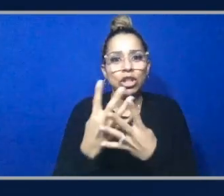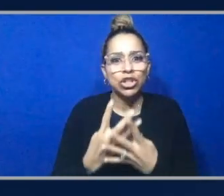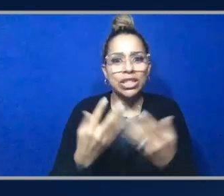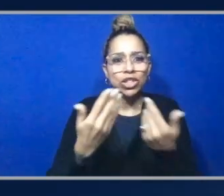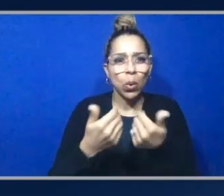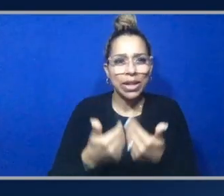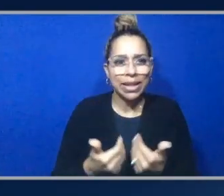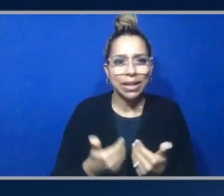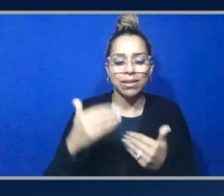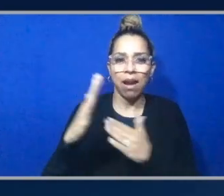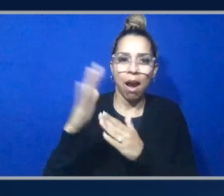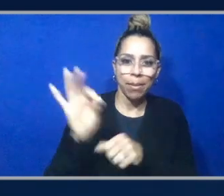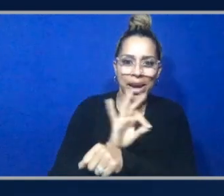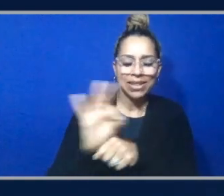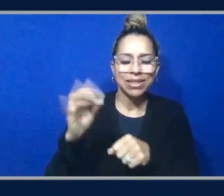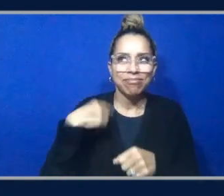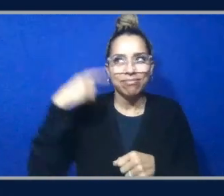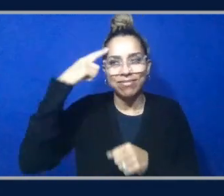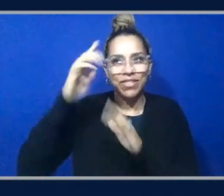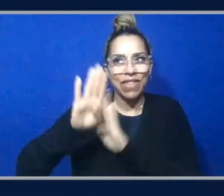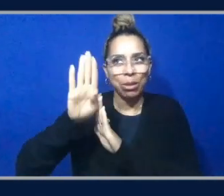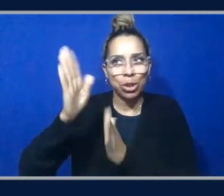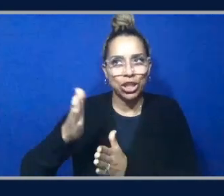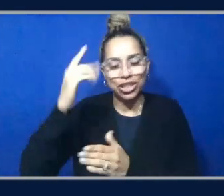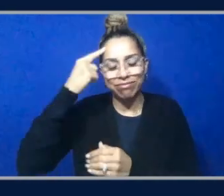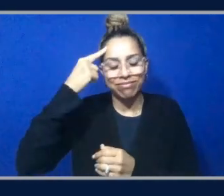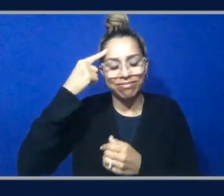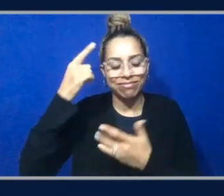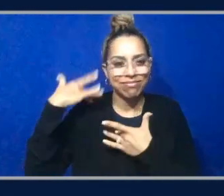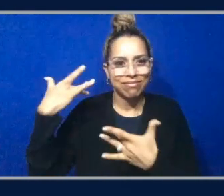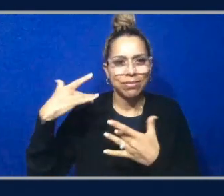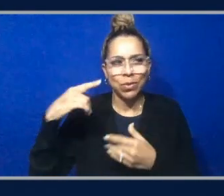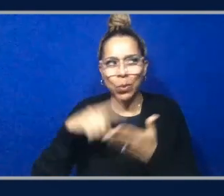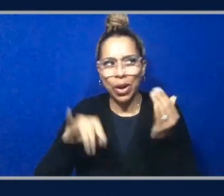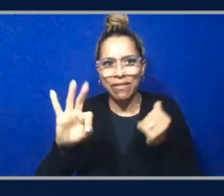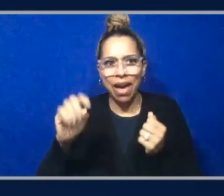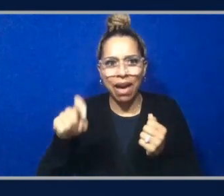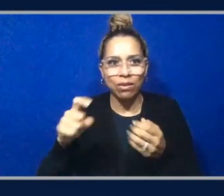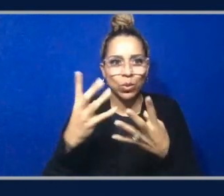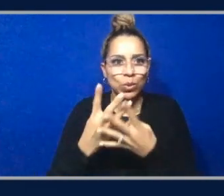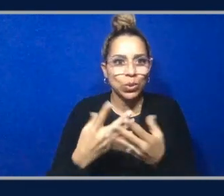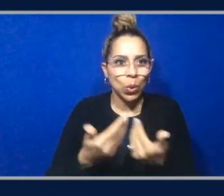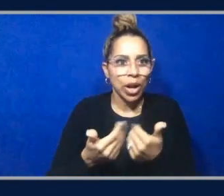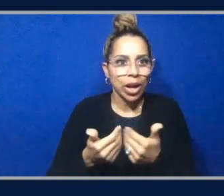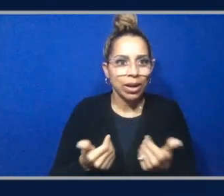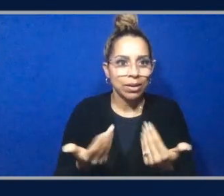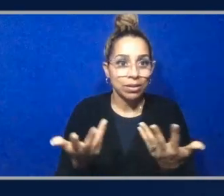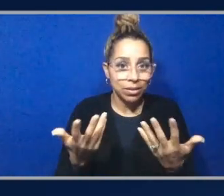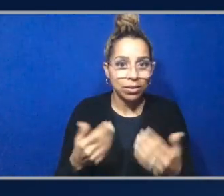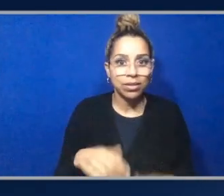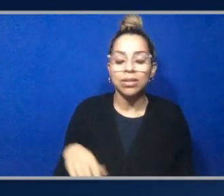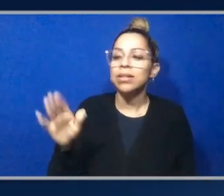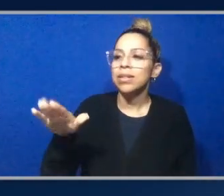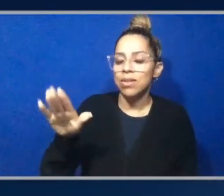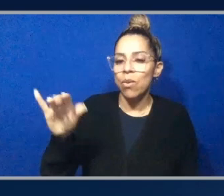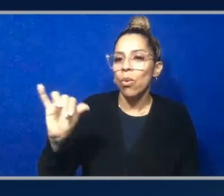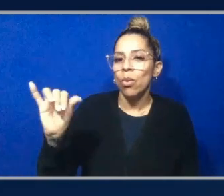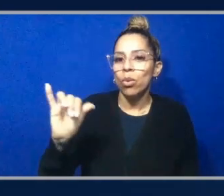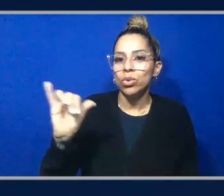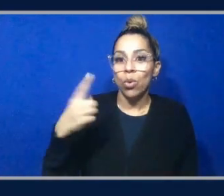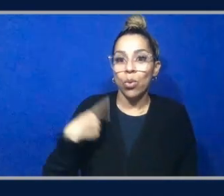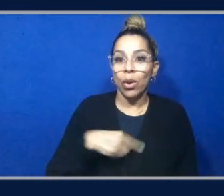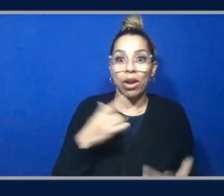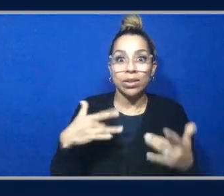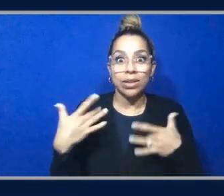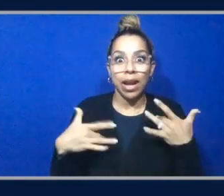off into like okay what if i got to sort this thing yep um you can well one of the things that we're also like really uh excited about is you